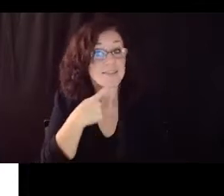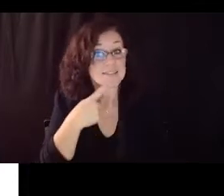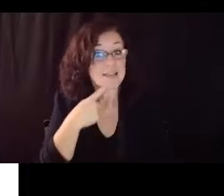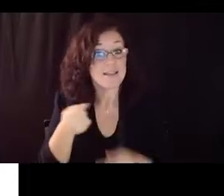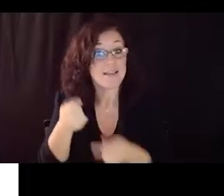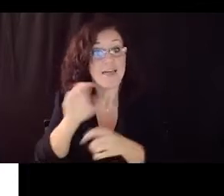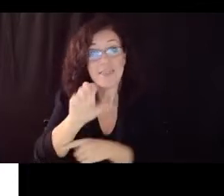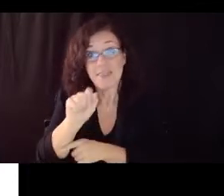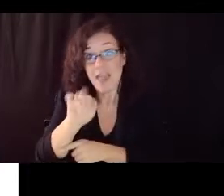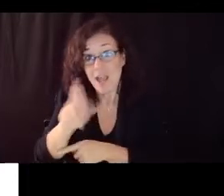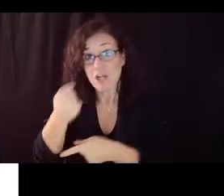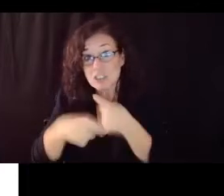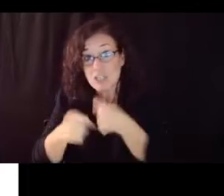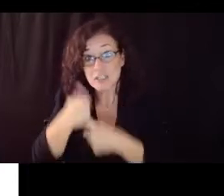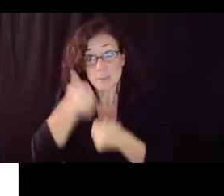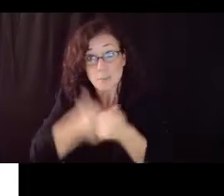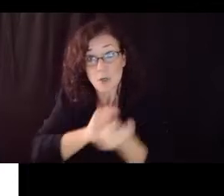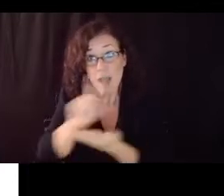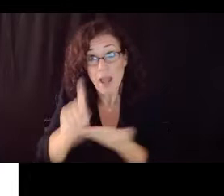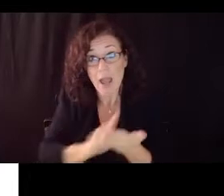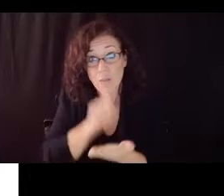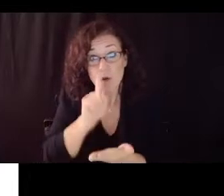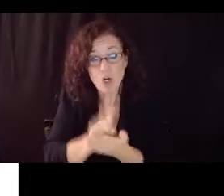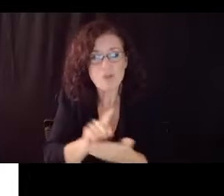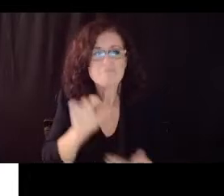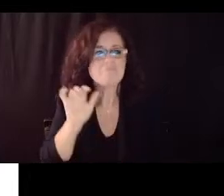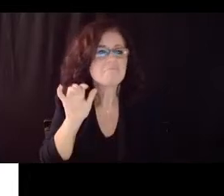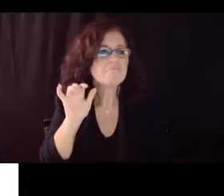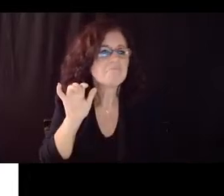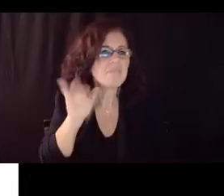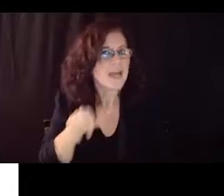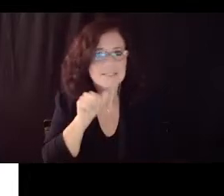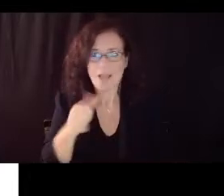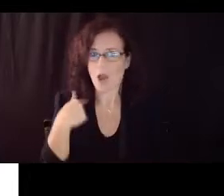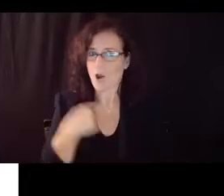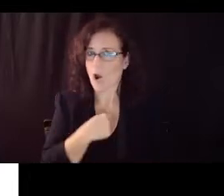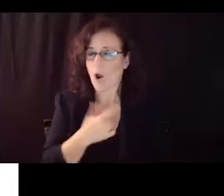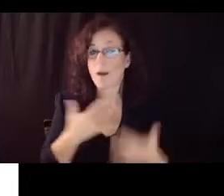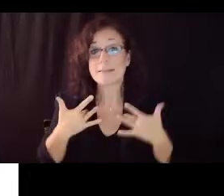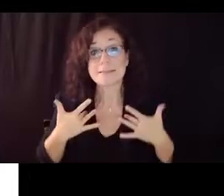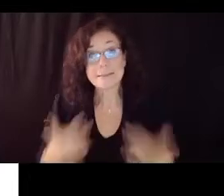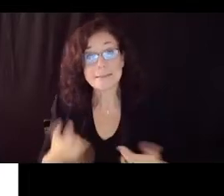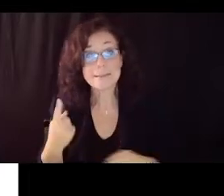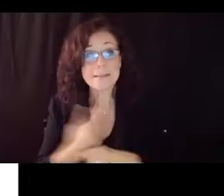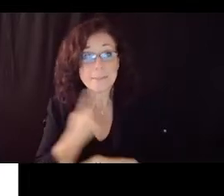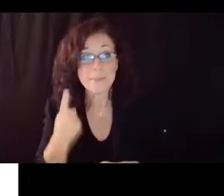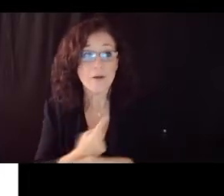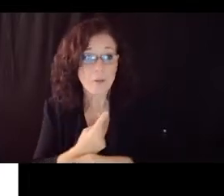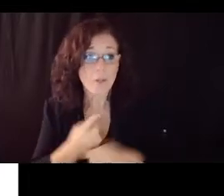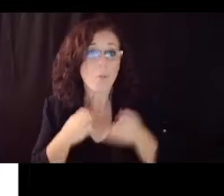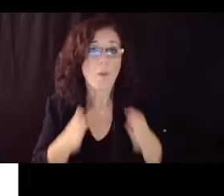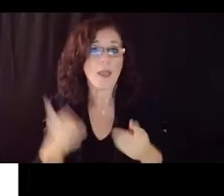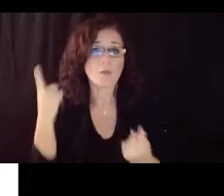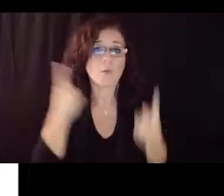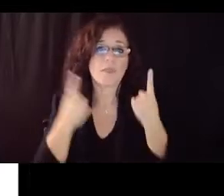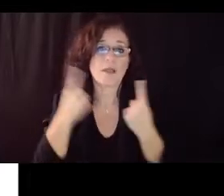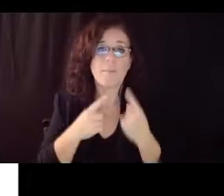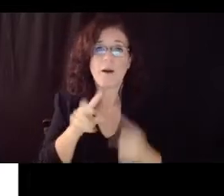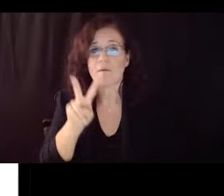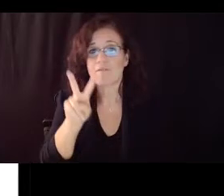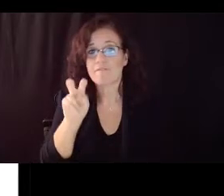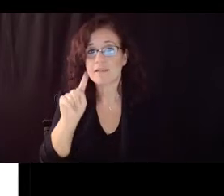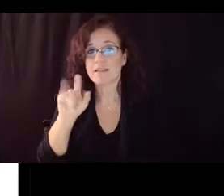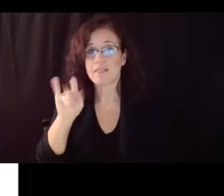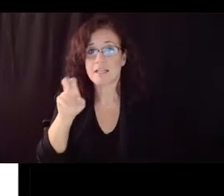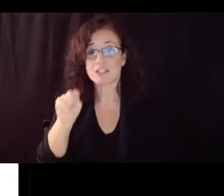measure this is that this is not how we normally think about ventilation systems normally we think about um the uh cubic feet